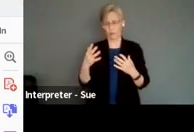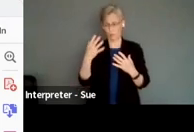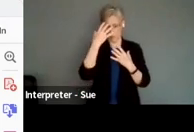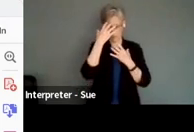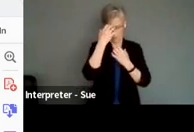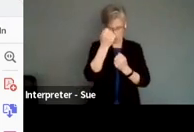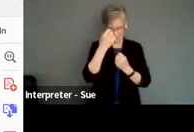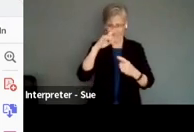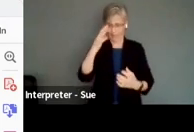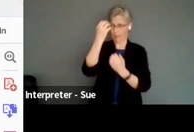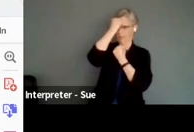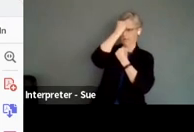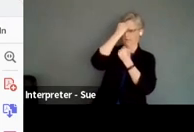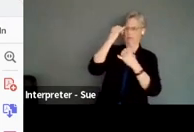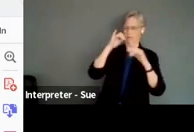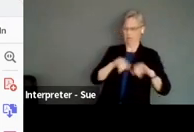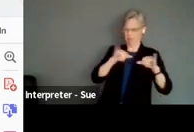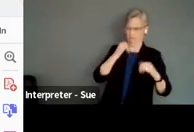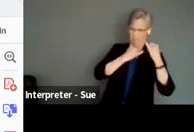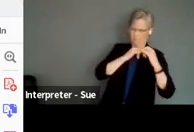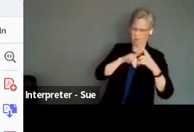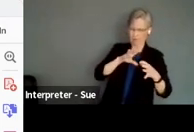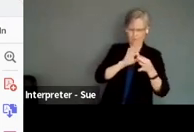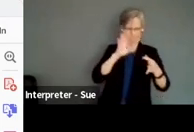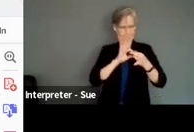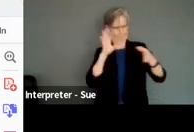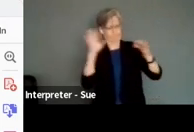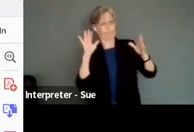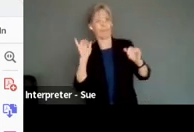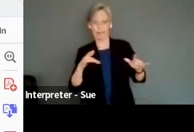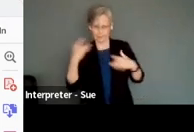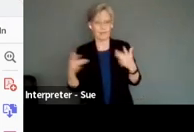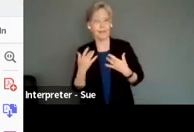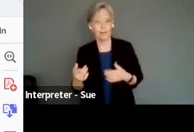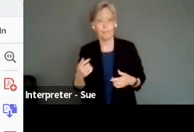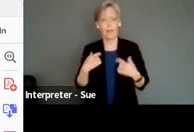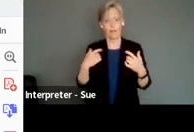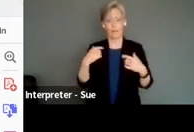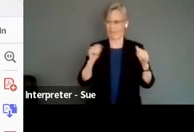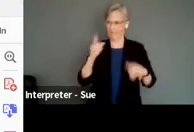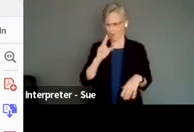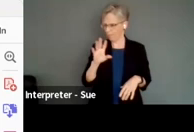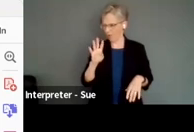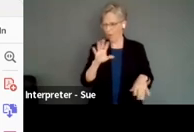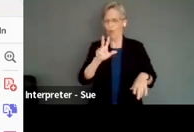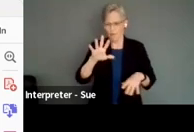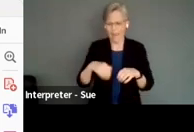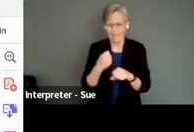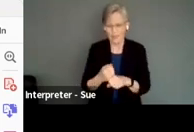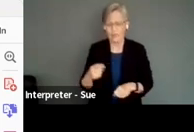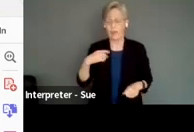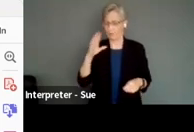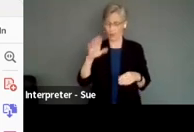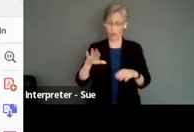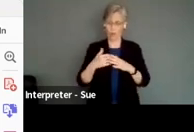So breaking the colonial rules of theatre. And that's exciting. I know, I've been doing theatre for 40, 35 years now. And I know that a lot of our